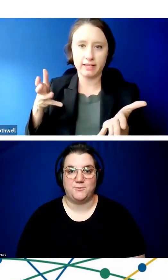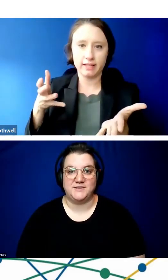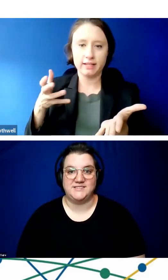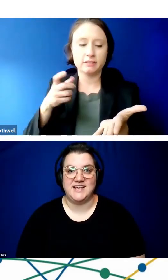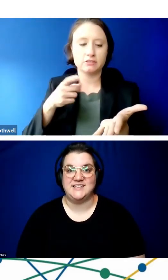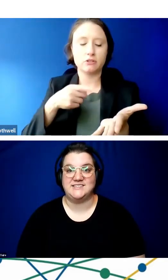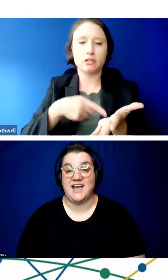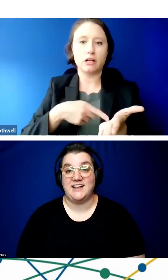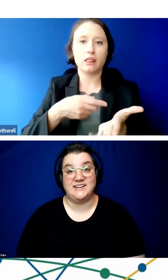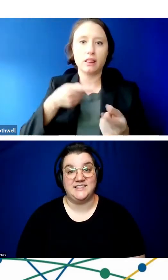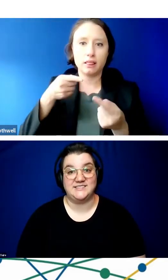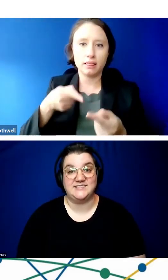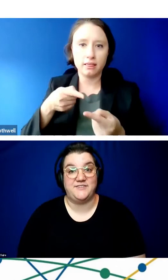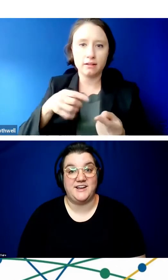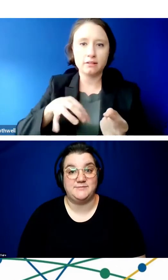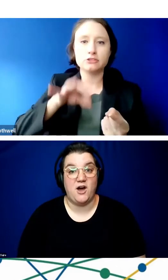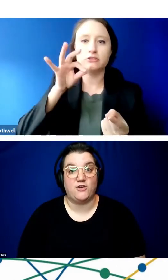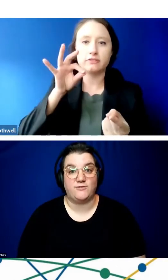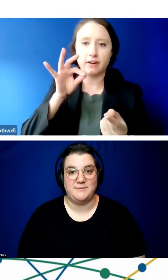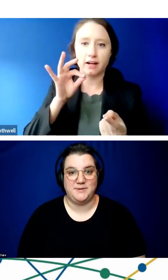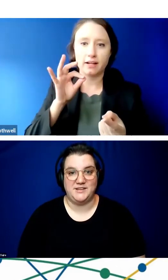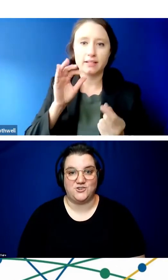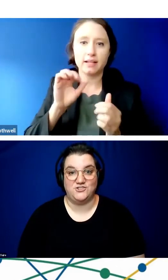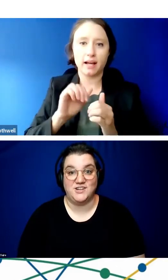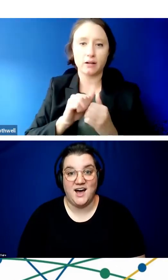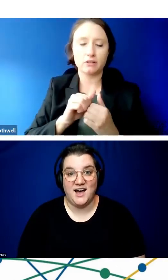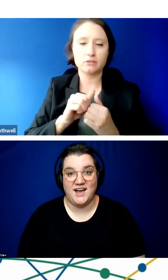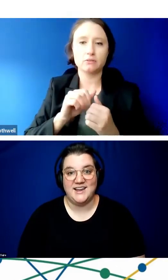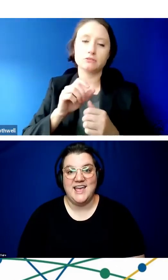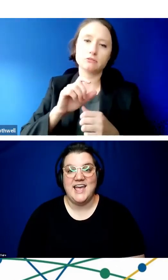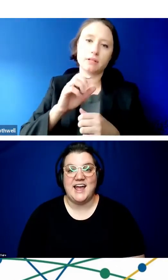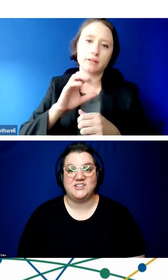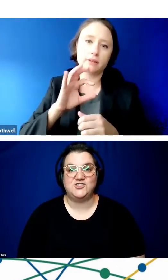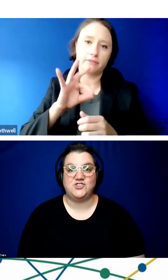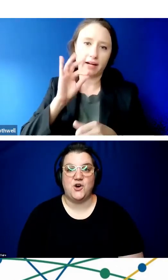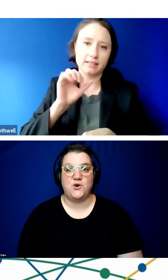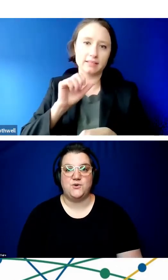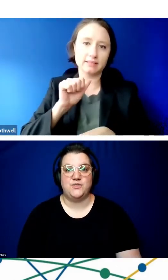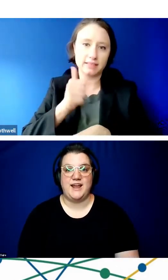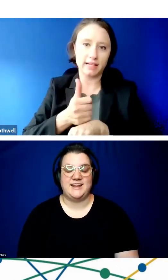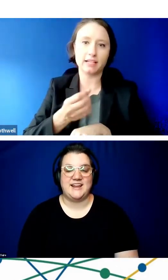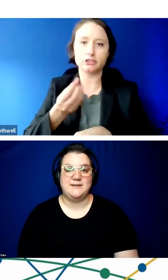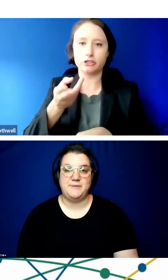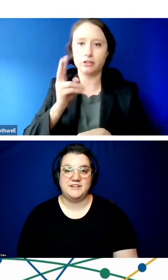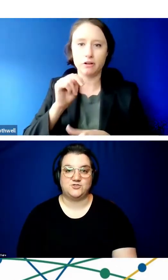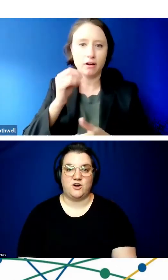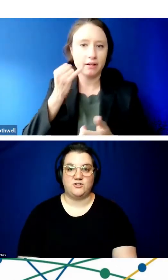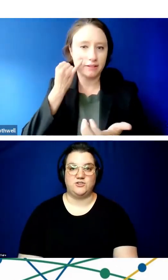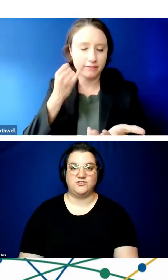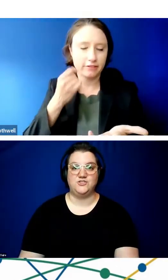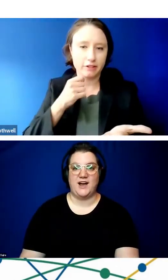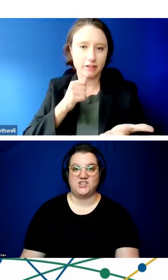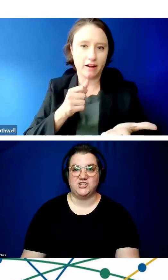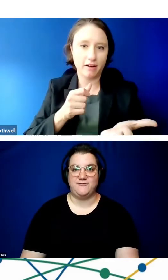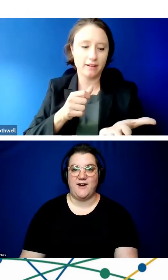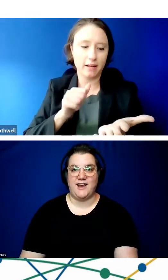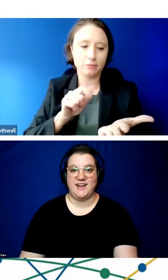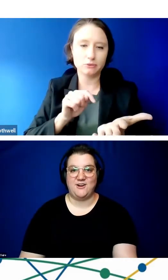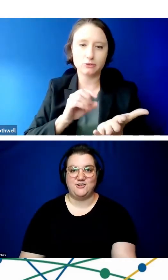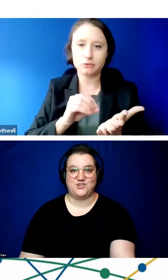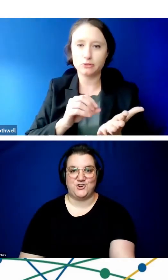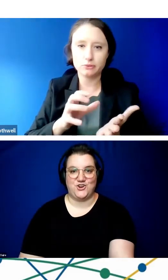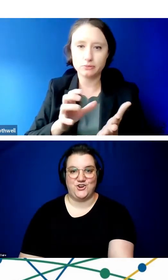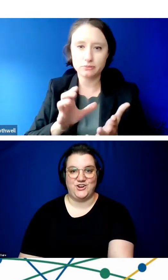purposes and this device may already be turned on. And so then it can be a struggle to actually